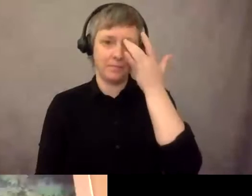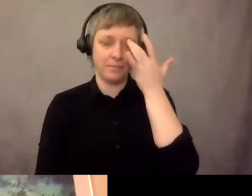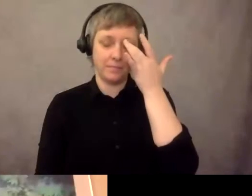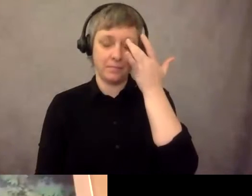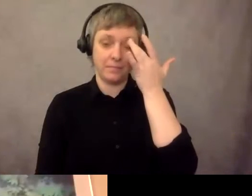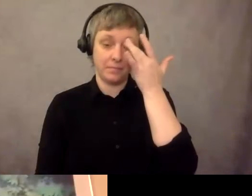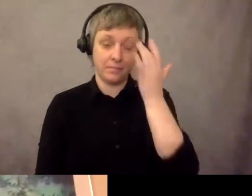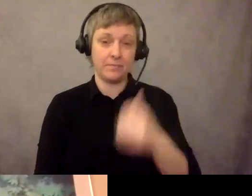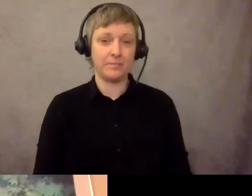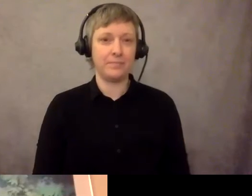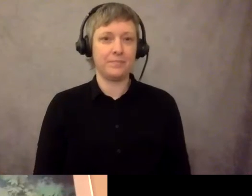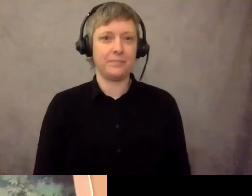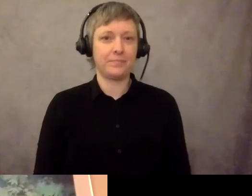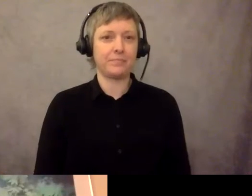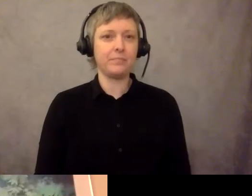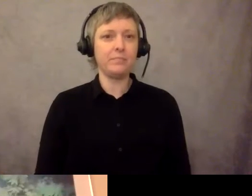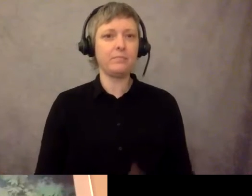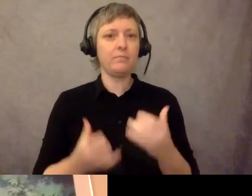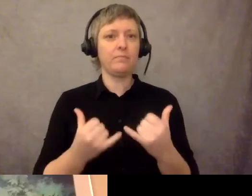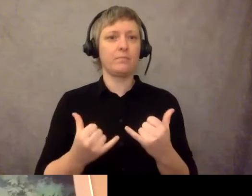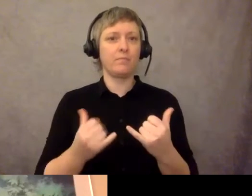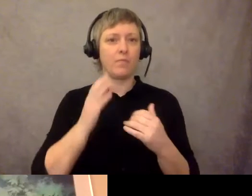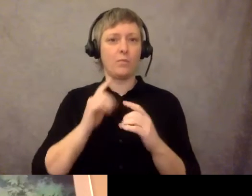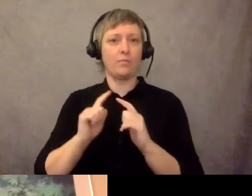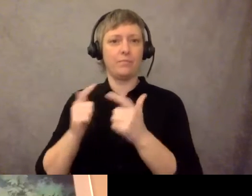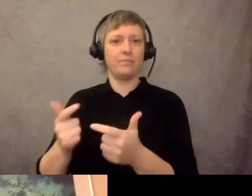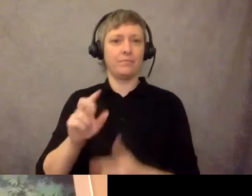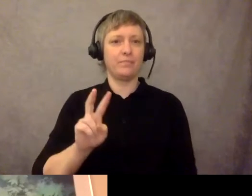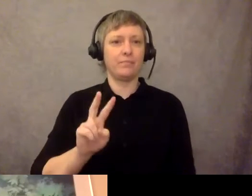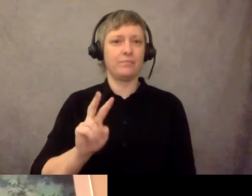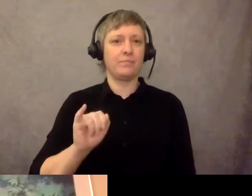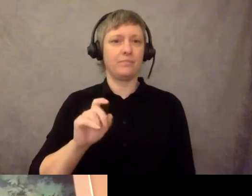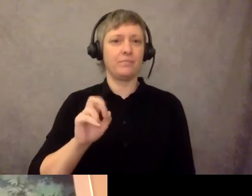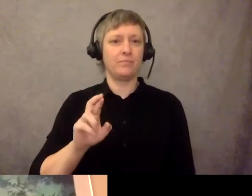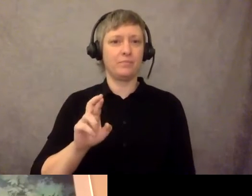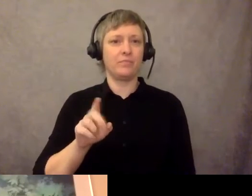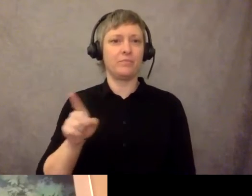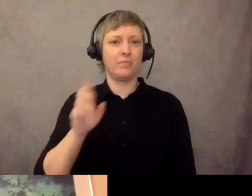Okay, I'm going to hand this over to Victor, who's here to facilitate interpretation.